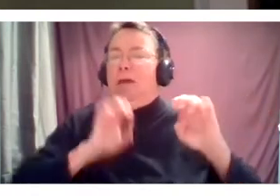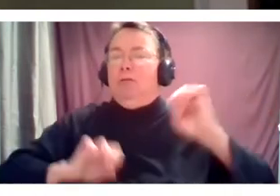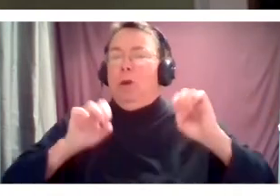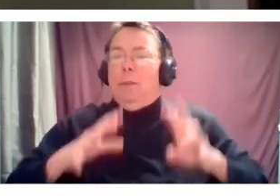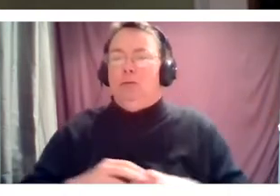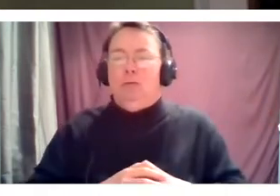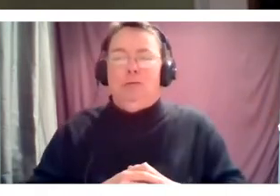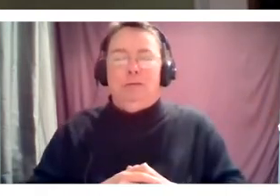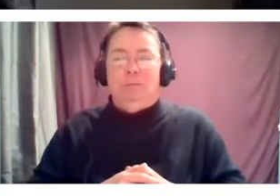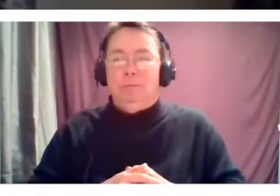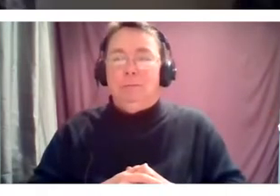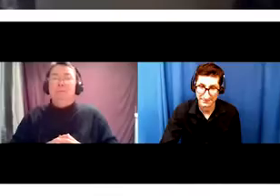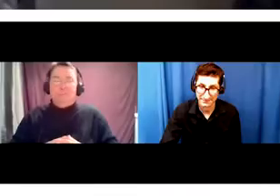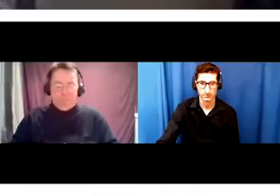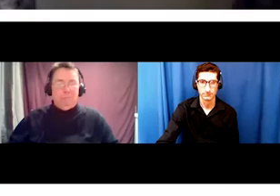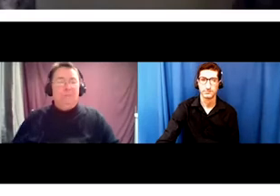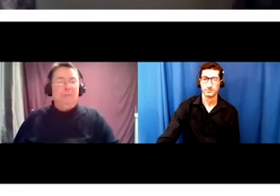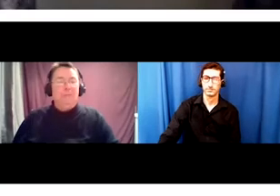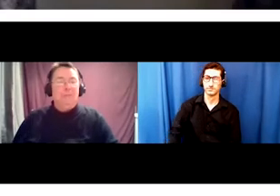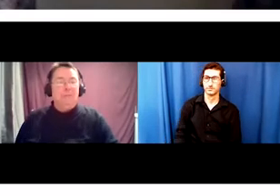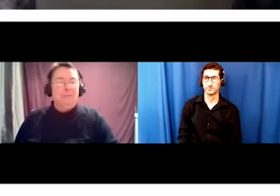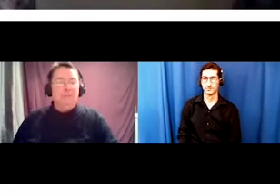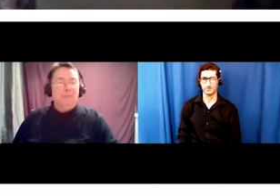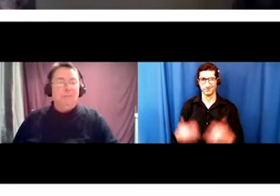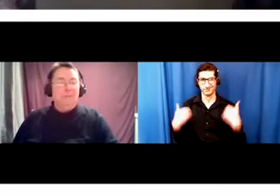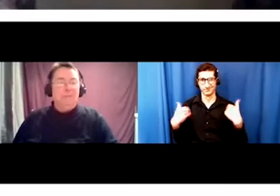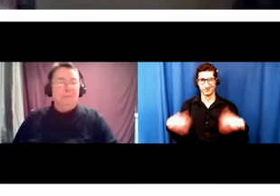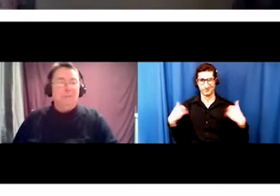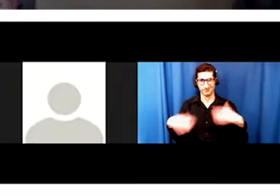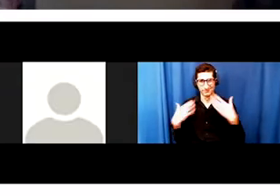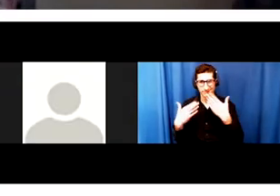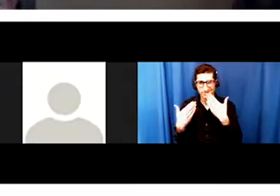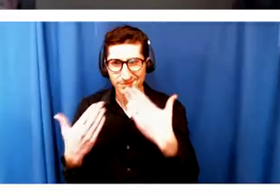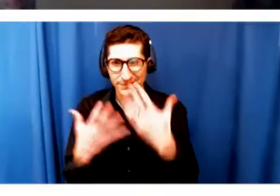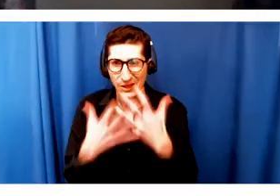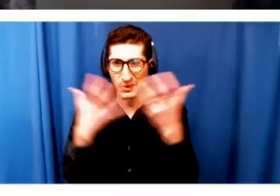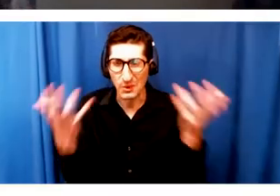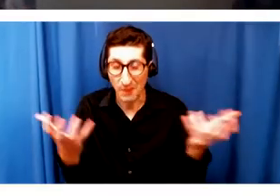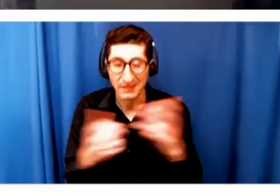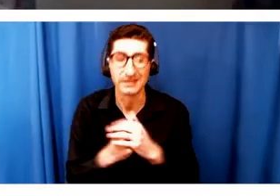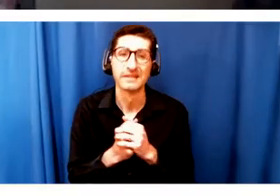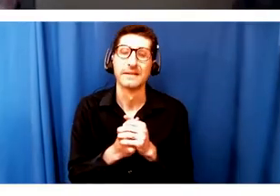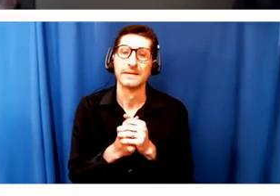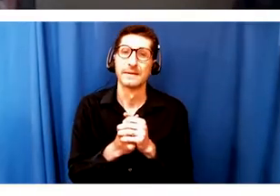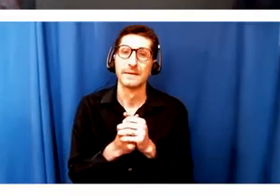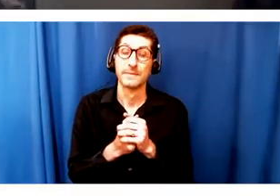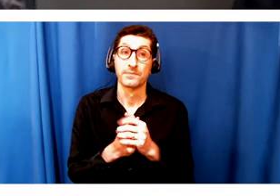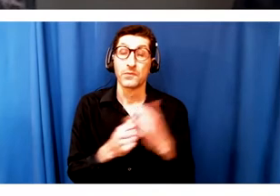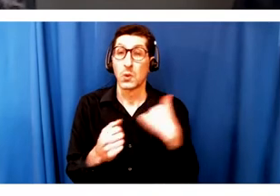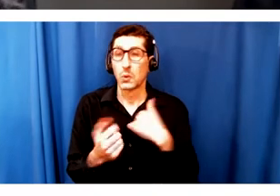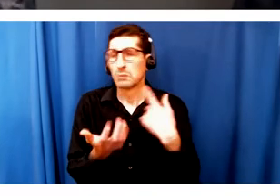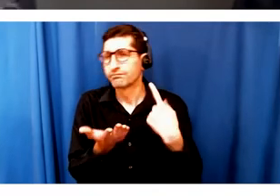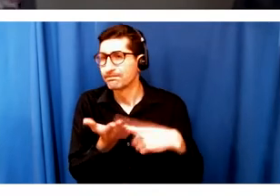Indeed. Hear, hear. Thank you so much, David. As we round up thinking a little bit about the fall, I just want to add